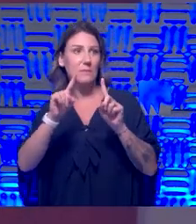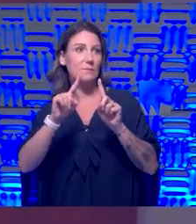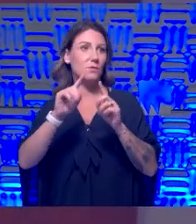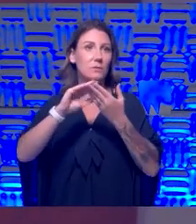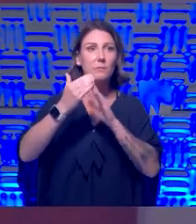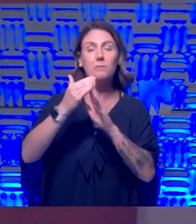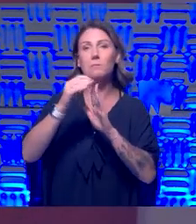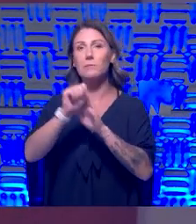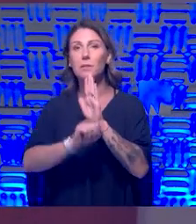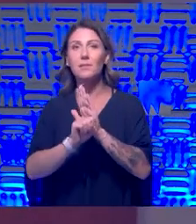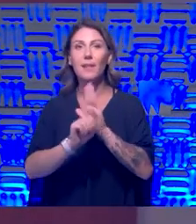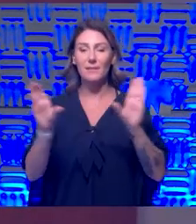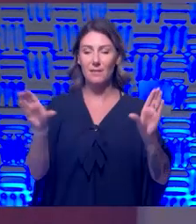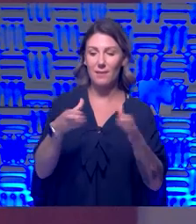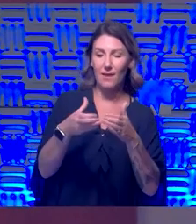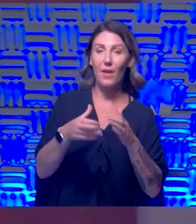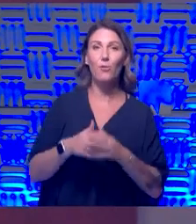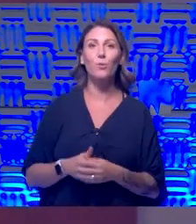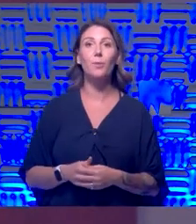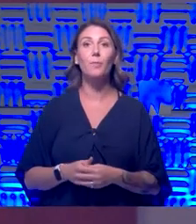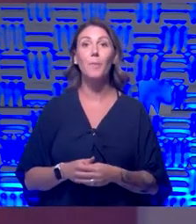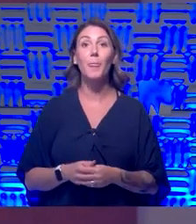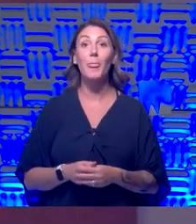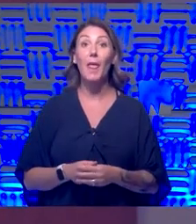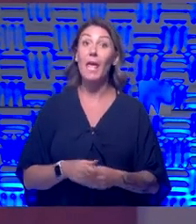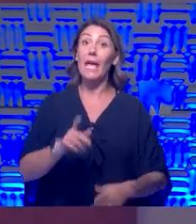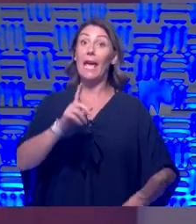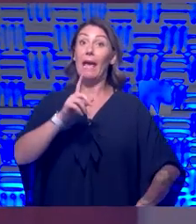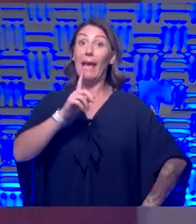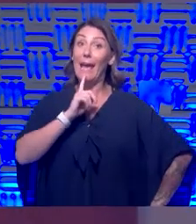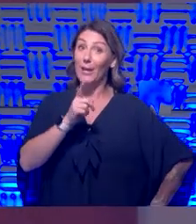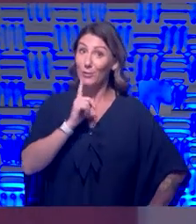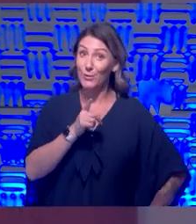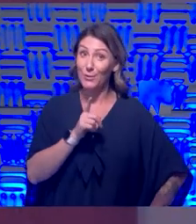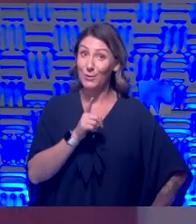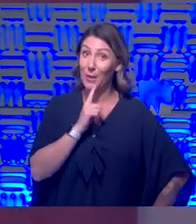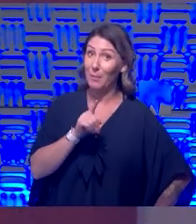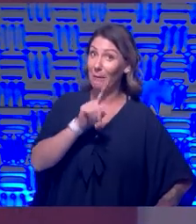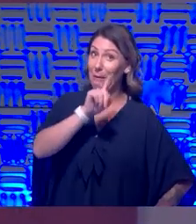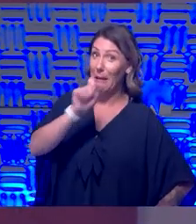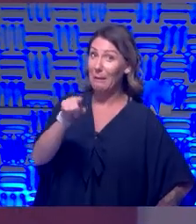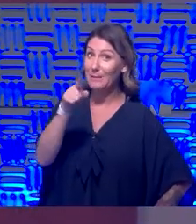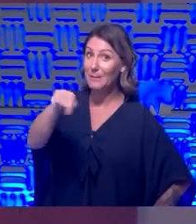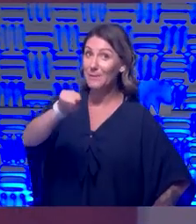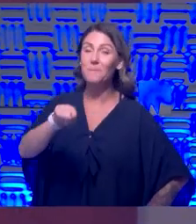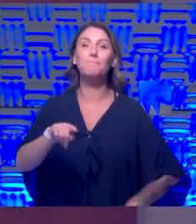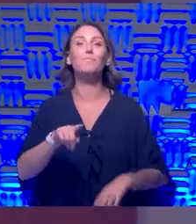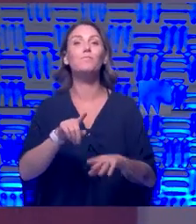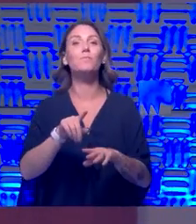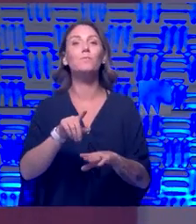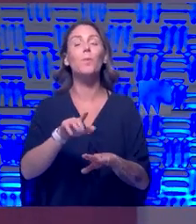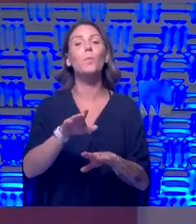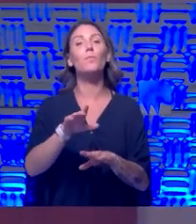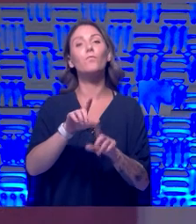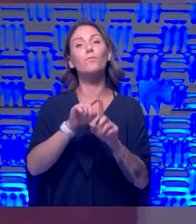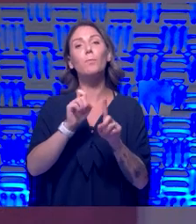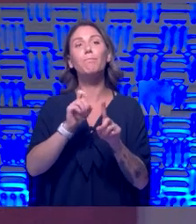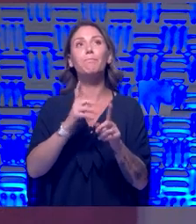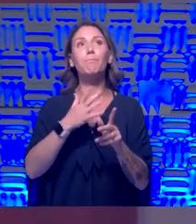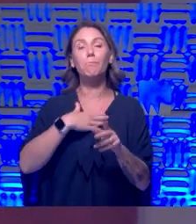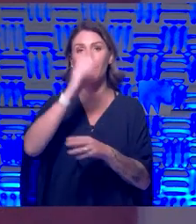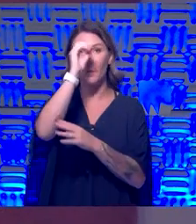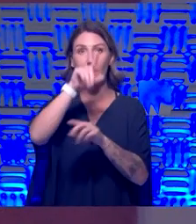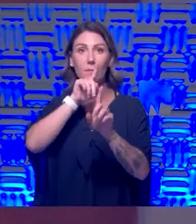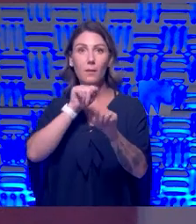know, I mean, I, I, I actually we're going to get that infectious disease part. So, I mean, I think the answer